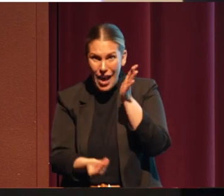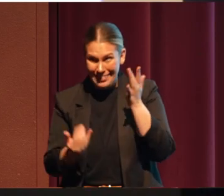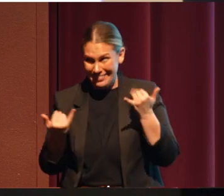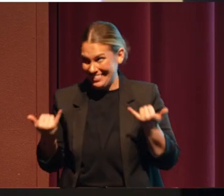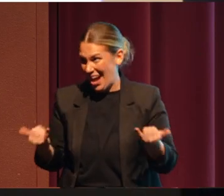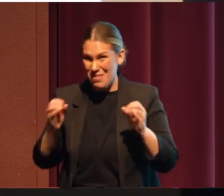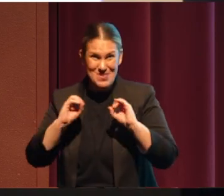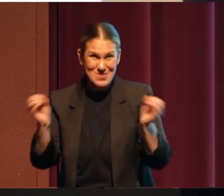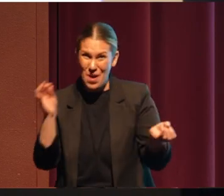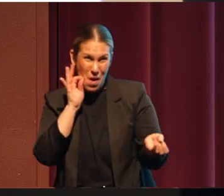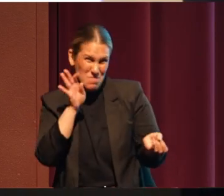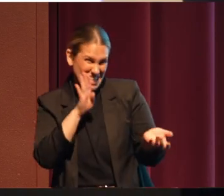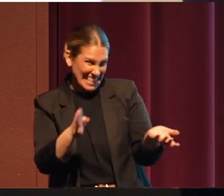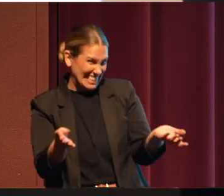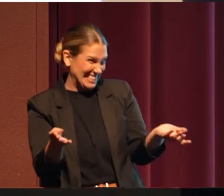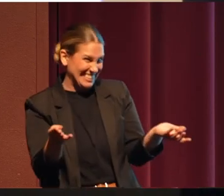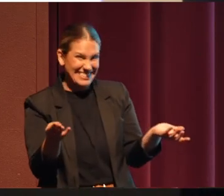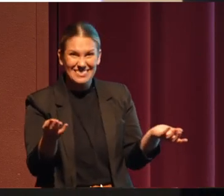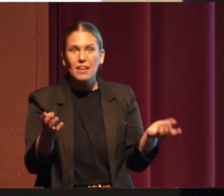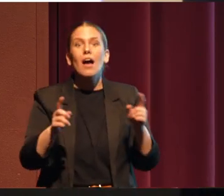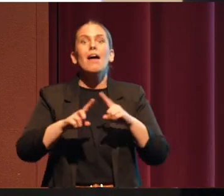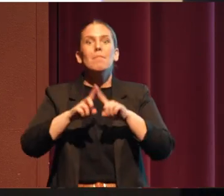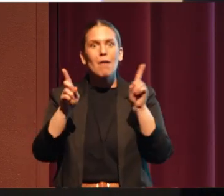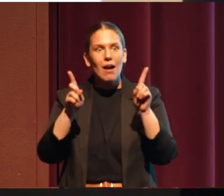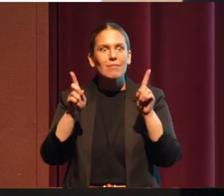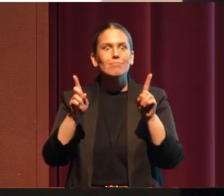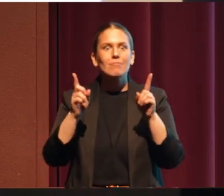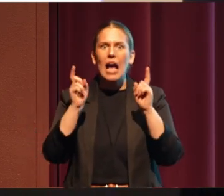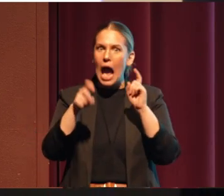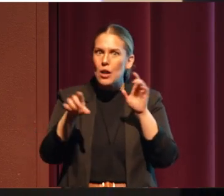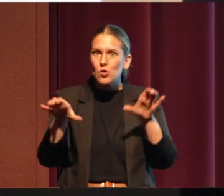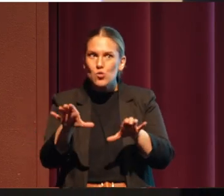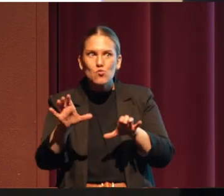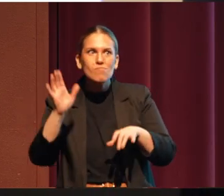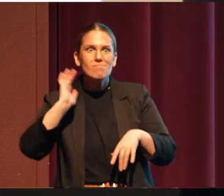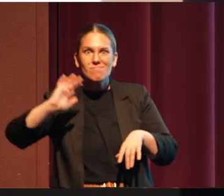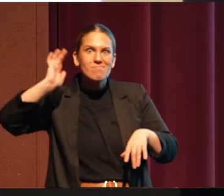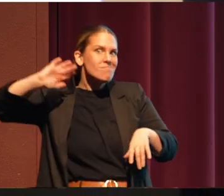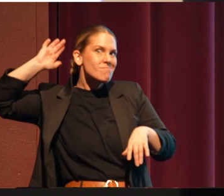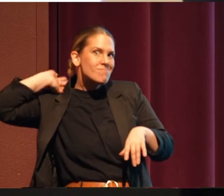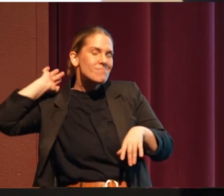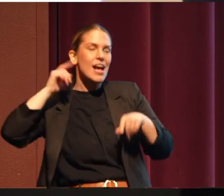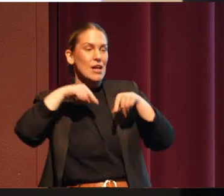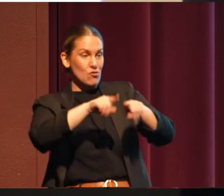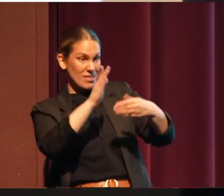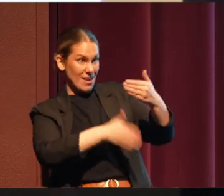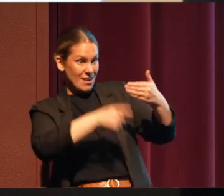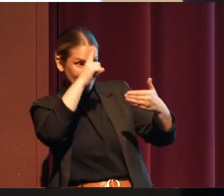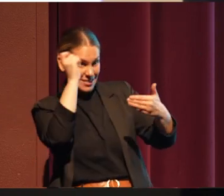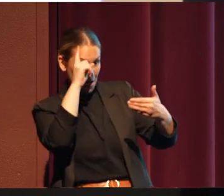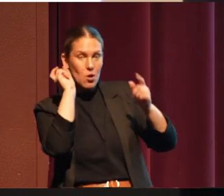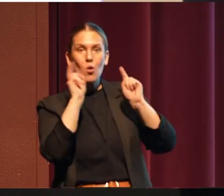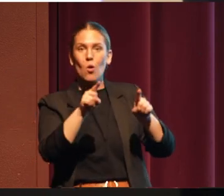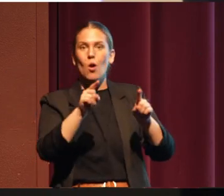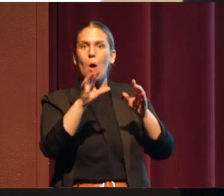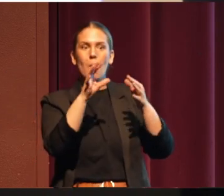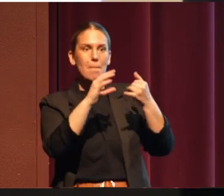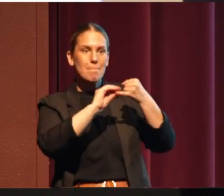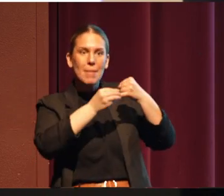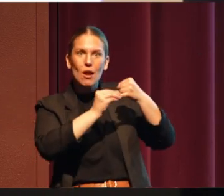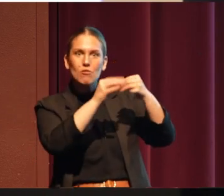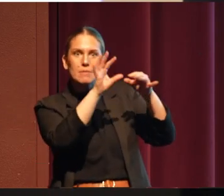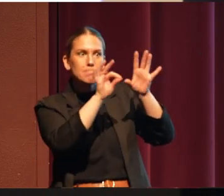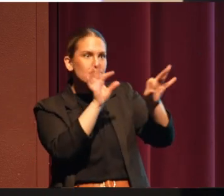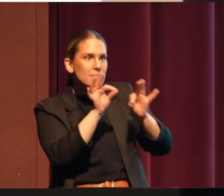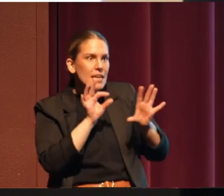bees. But what they used to have to do as kids is at the end of the summer every year, they would go huckleberry picking right before they went to school.